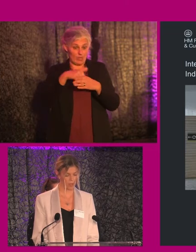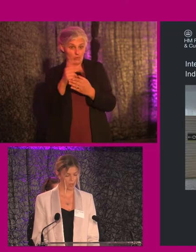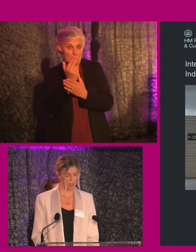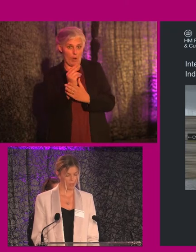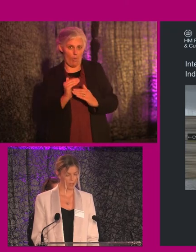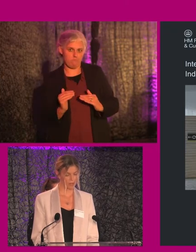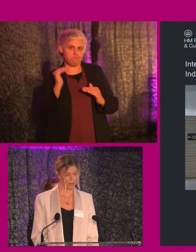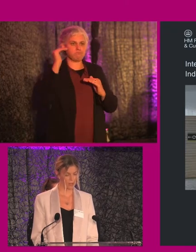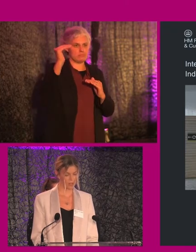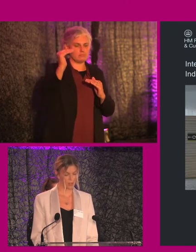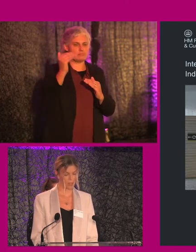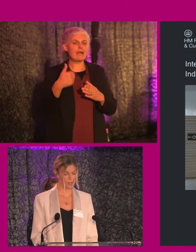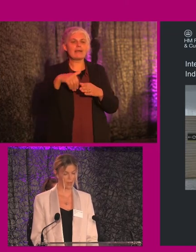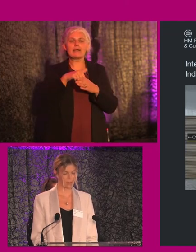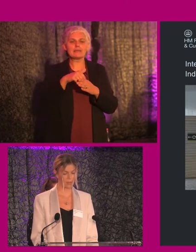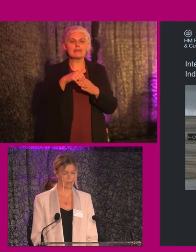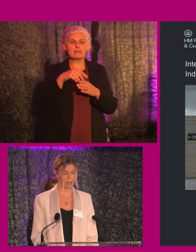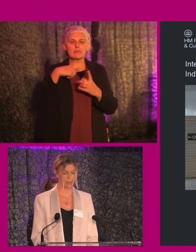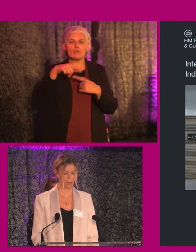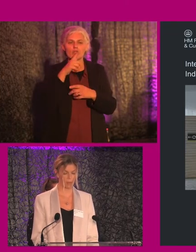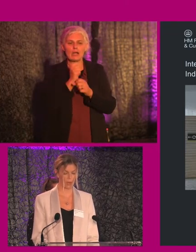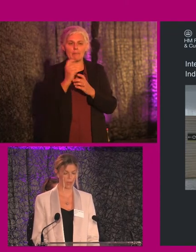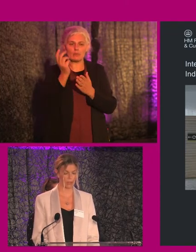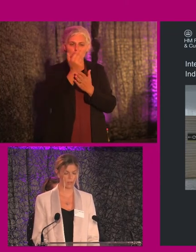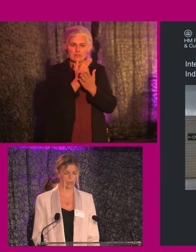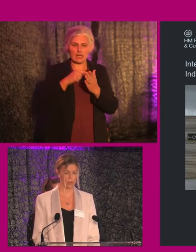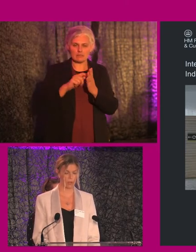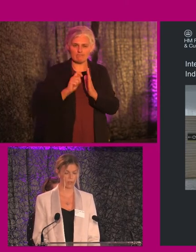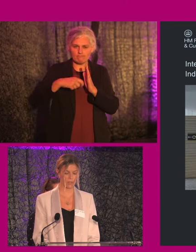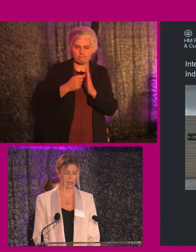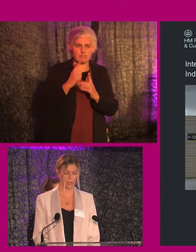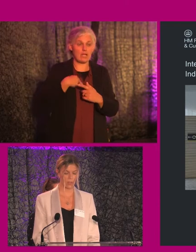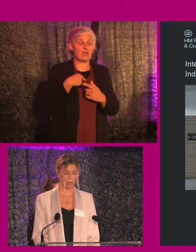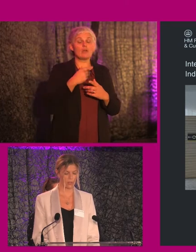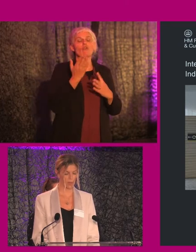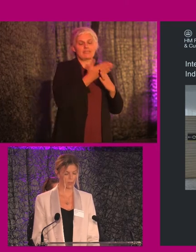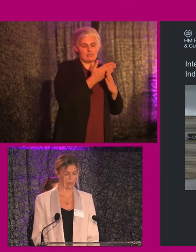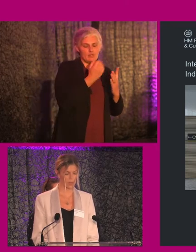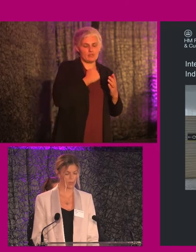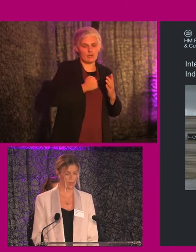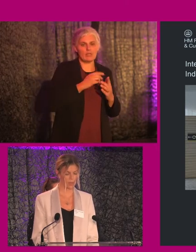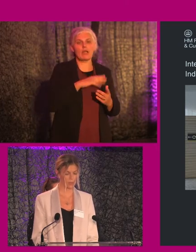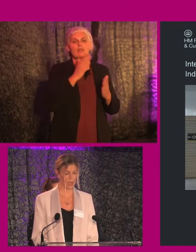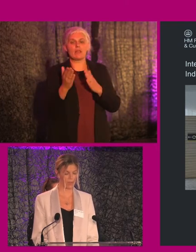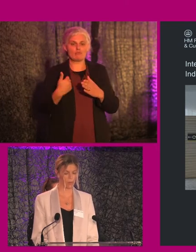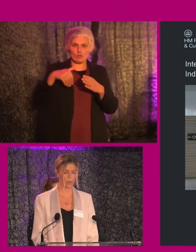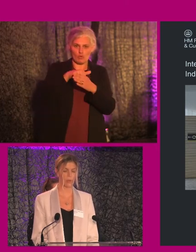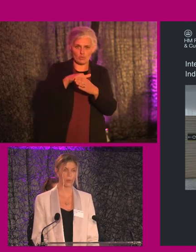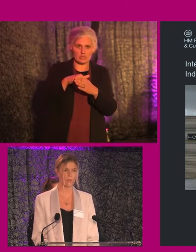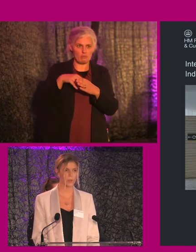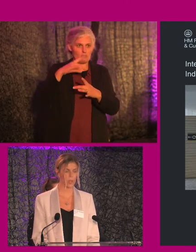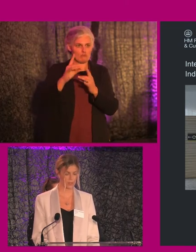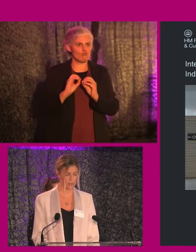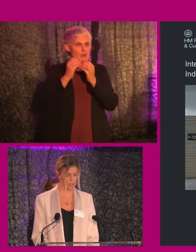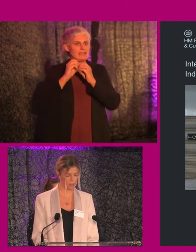further. For accessibility, we designed to make spaces compliant. For inclusivity, we designed to make the space where everyone could be